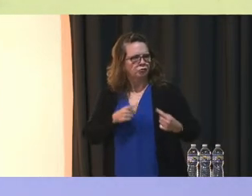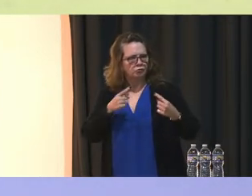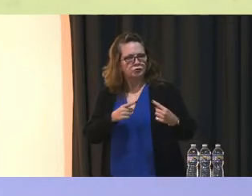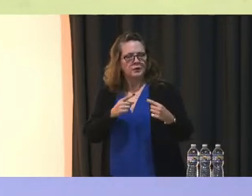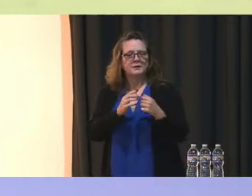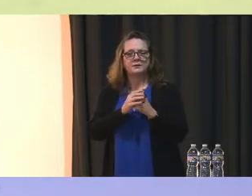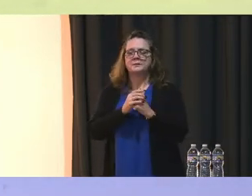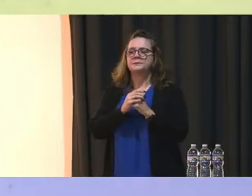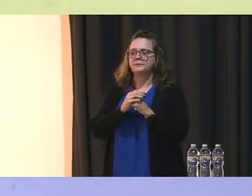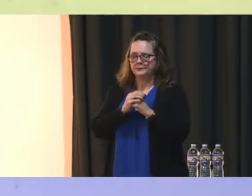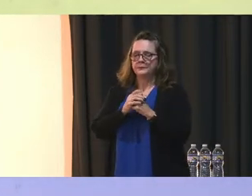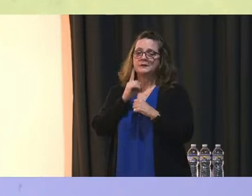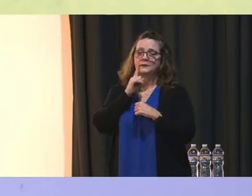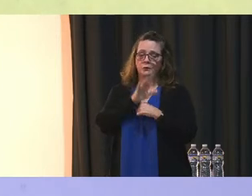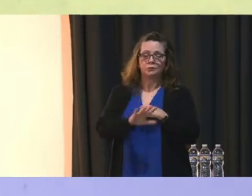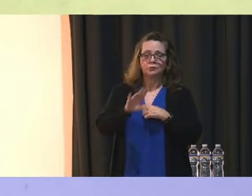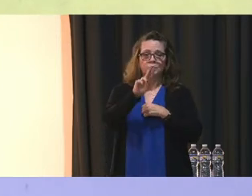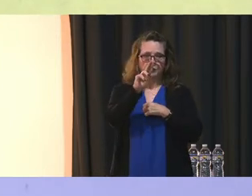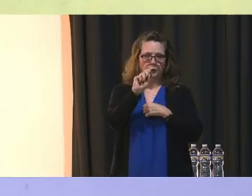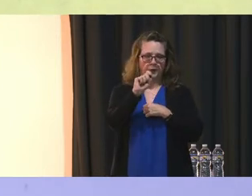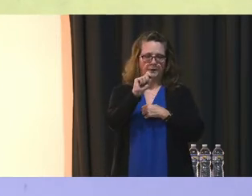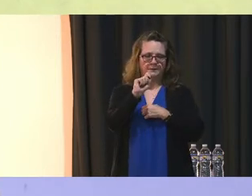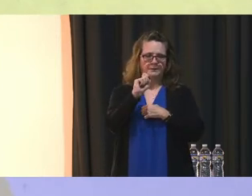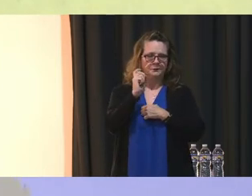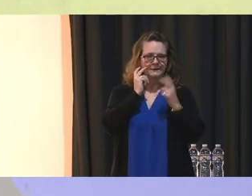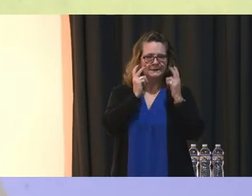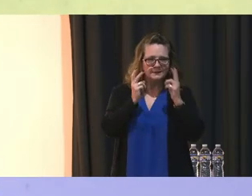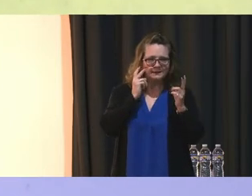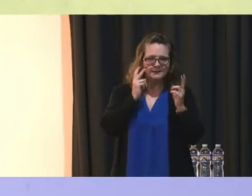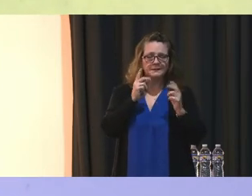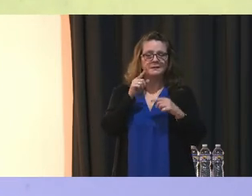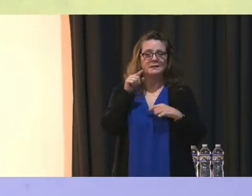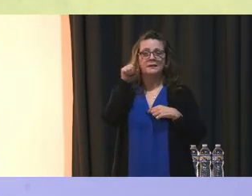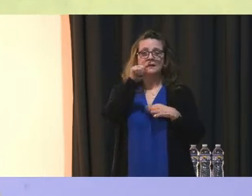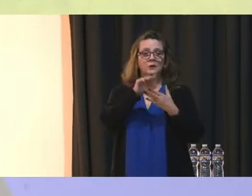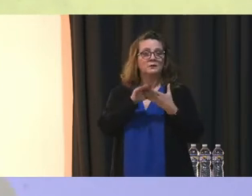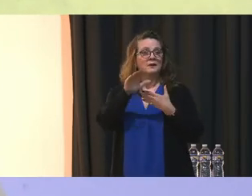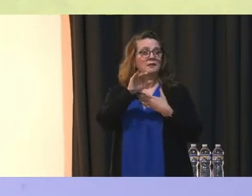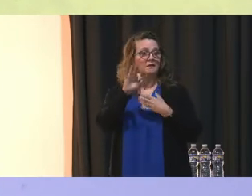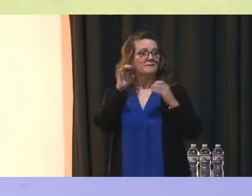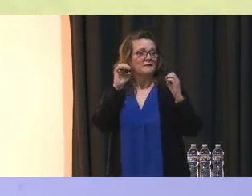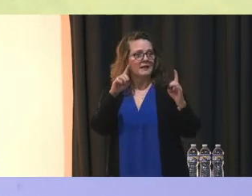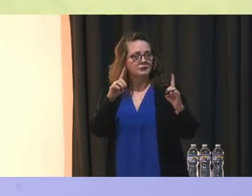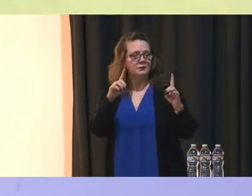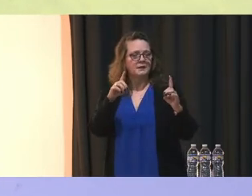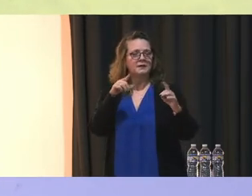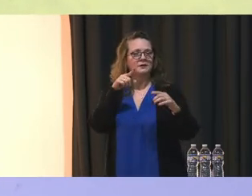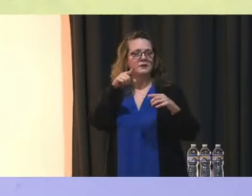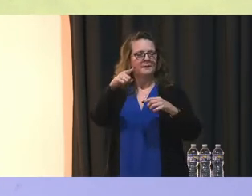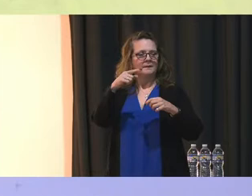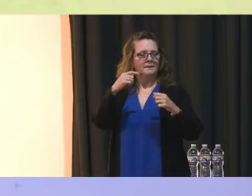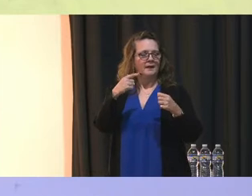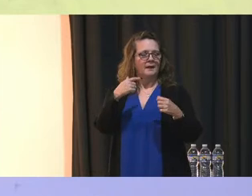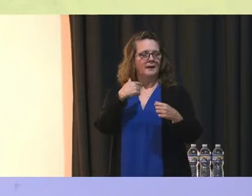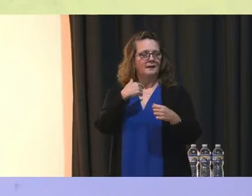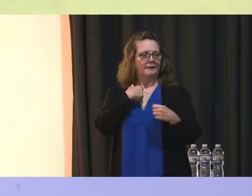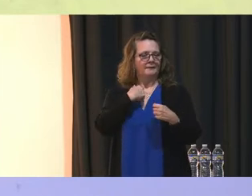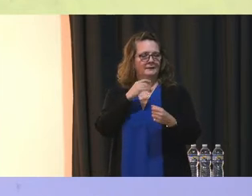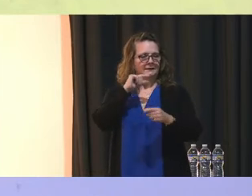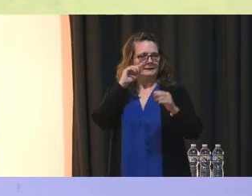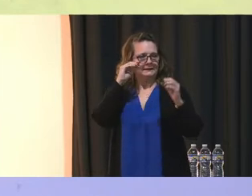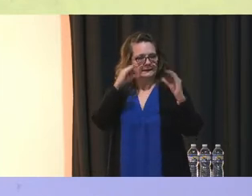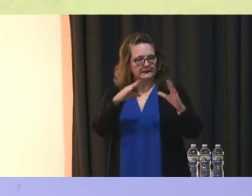many instances across the country, what we've seen Is that those colleges of education that are producing teachers They're typically